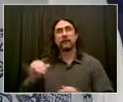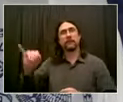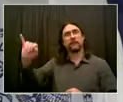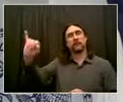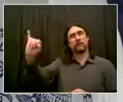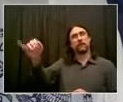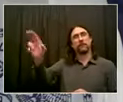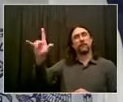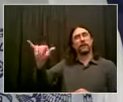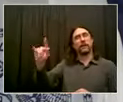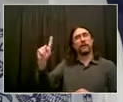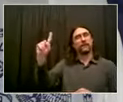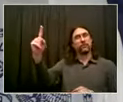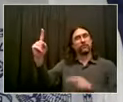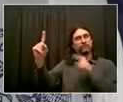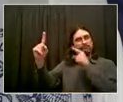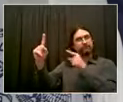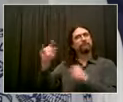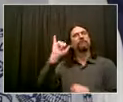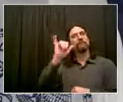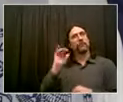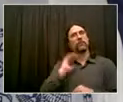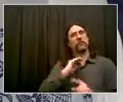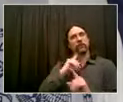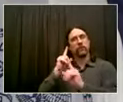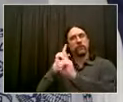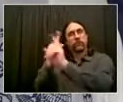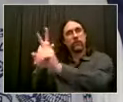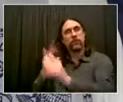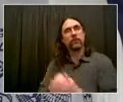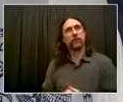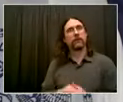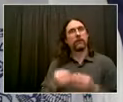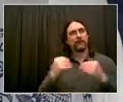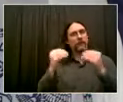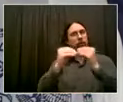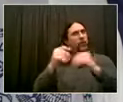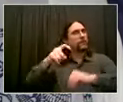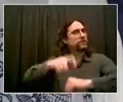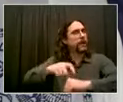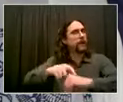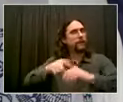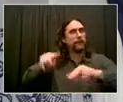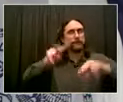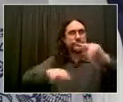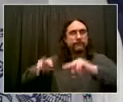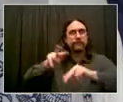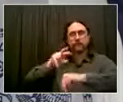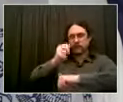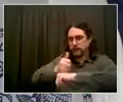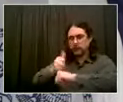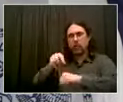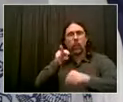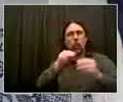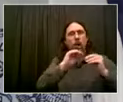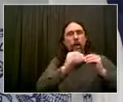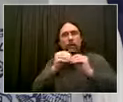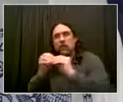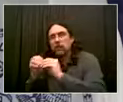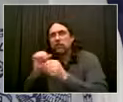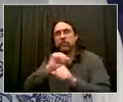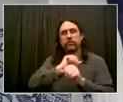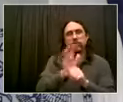more time to get people vaccinated, as we originally planned through the end of June. It's also a full reopening. That's what I'm talking about, a